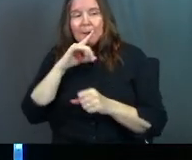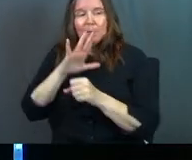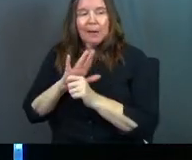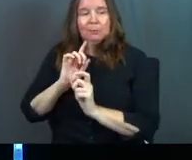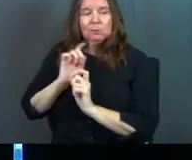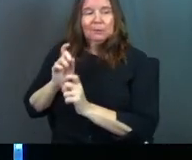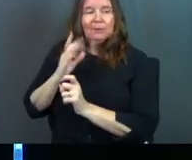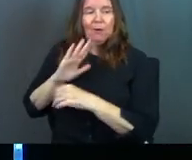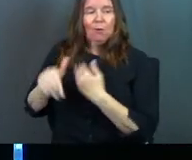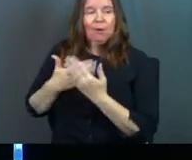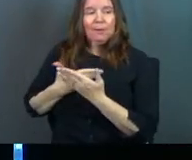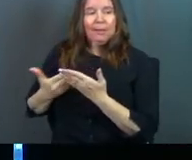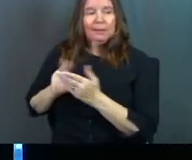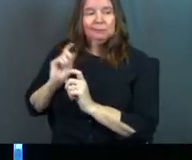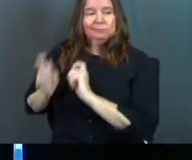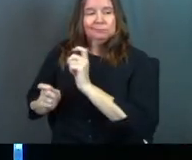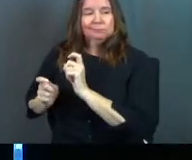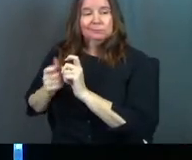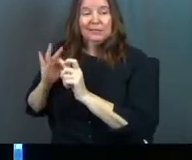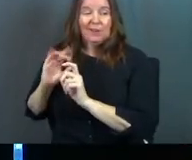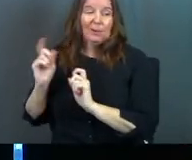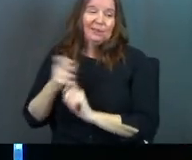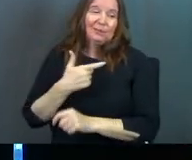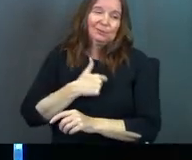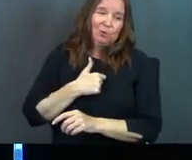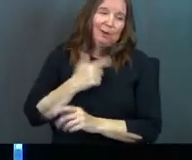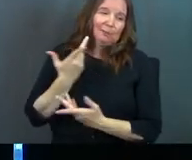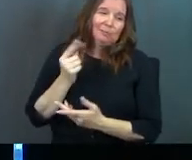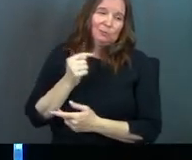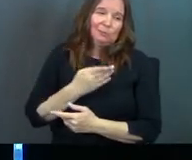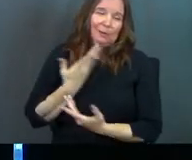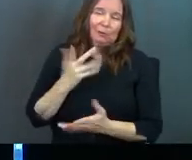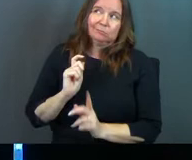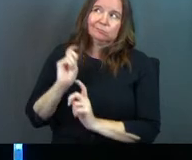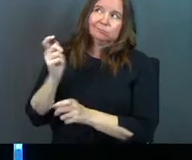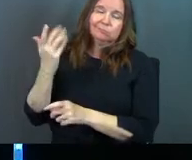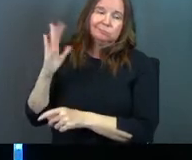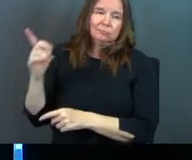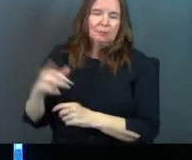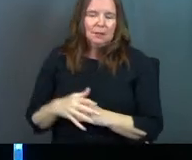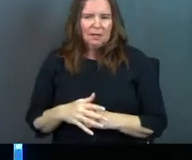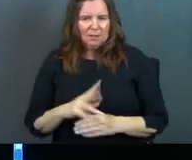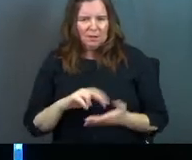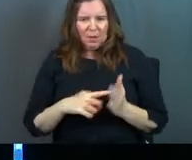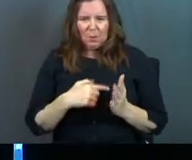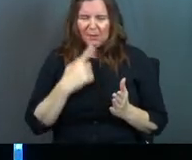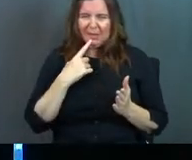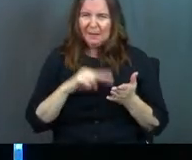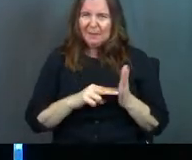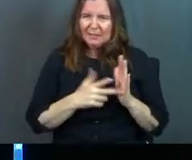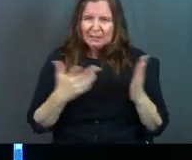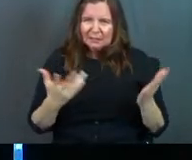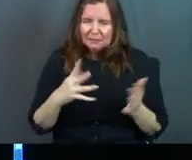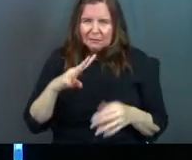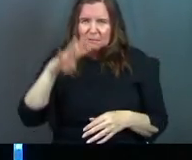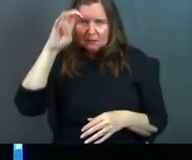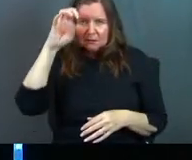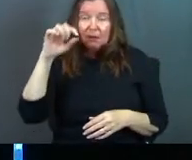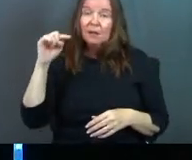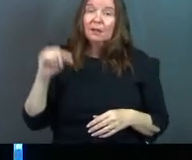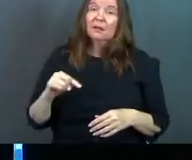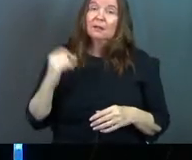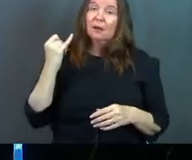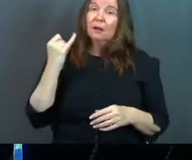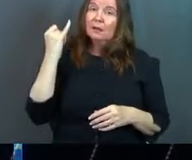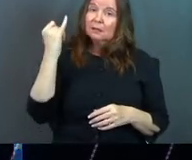to give to God what I would have given to you. we could keep that slide up for just a minute. You're like, what in the world's going on here? Well,